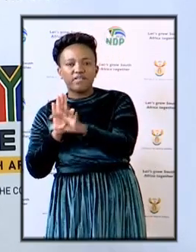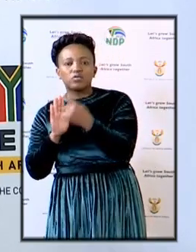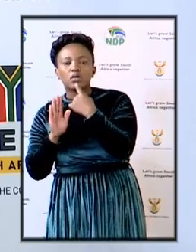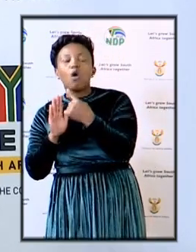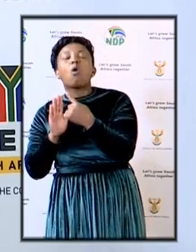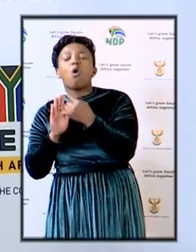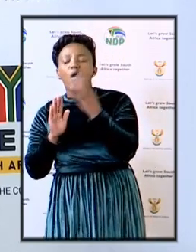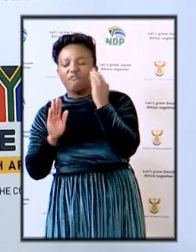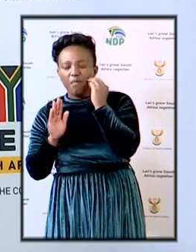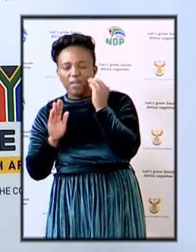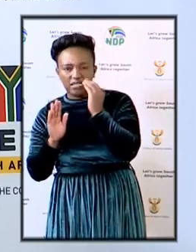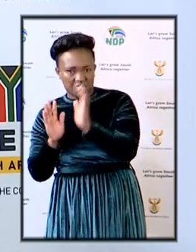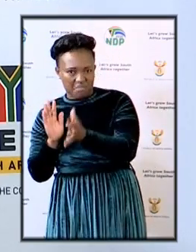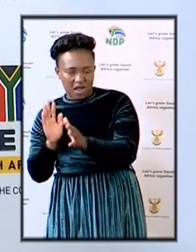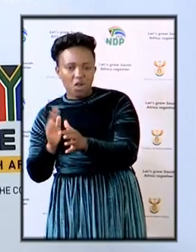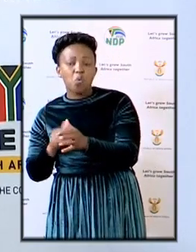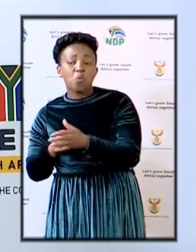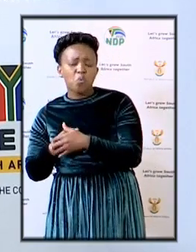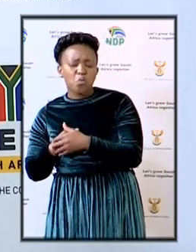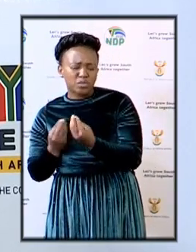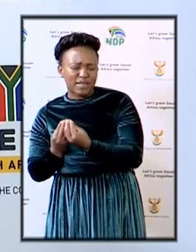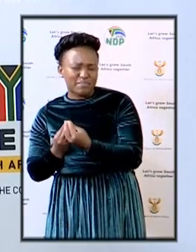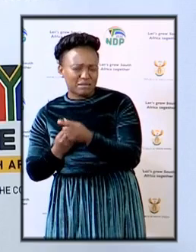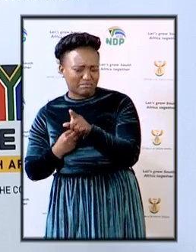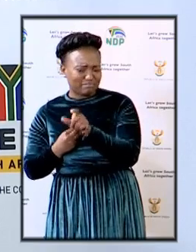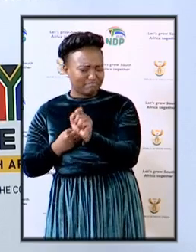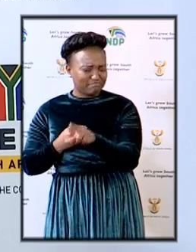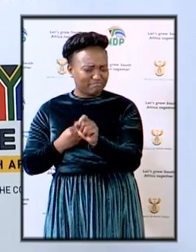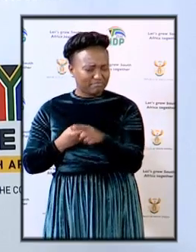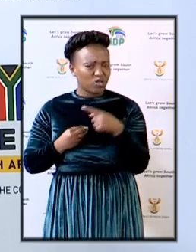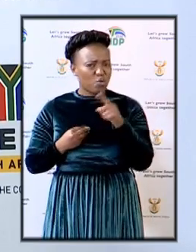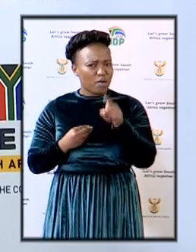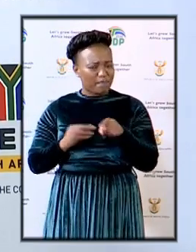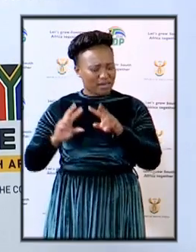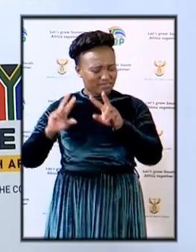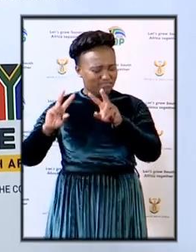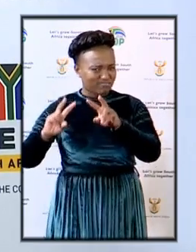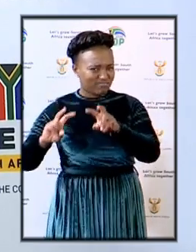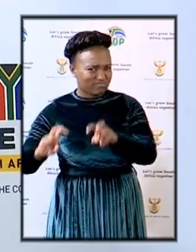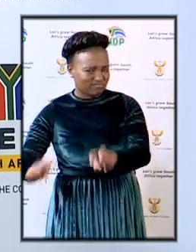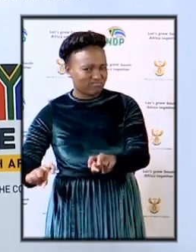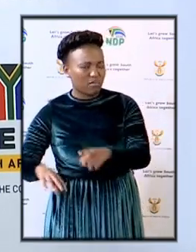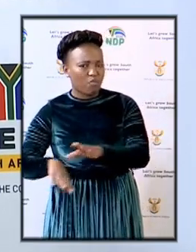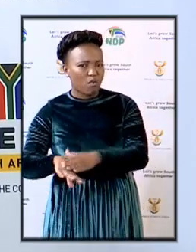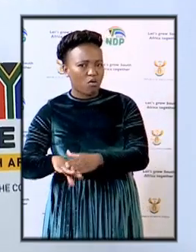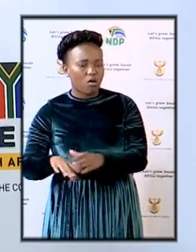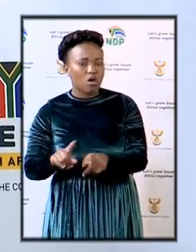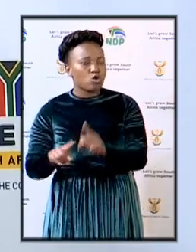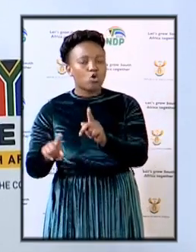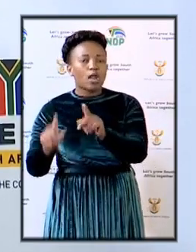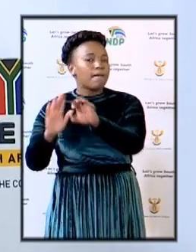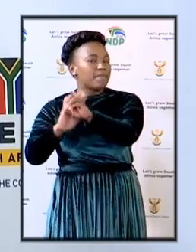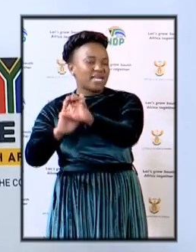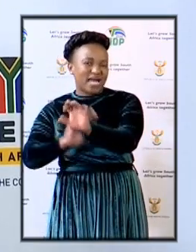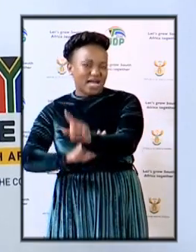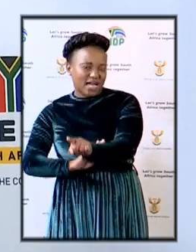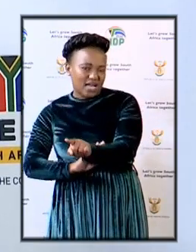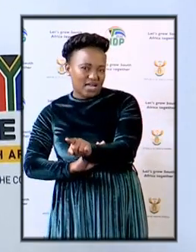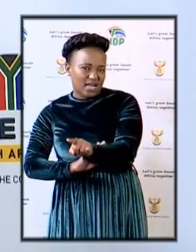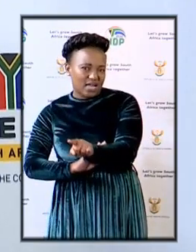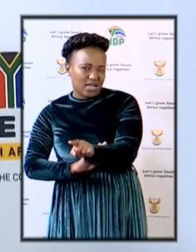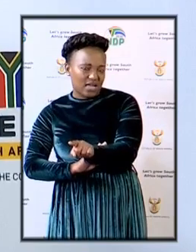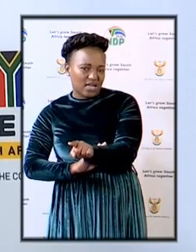us that there is a stone that needs to be tanned so it's not the media per se